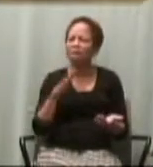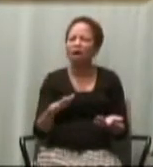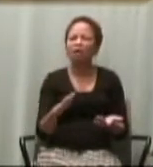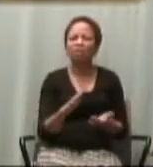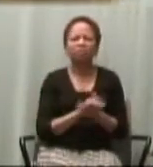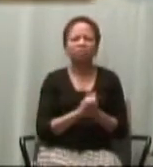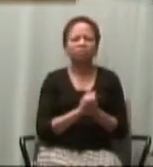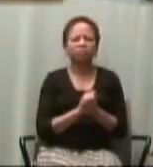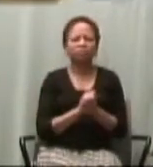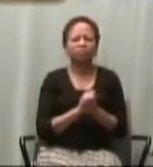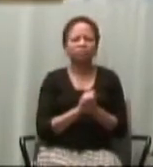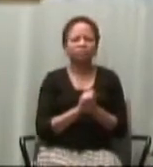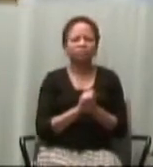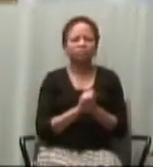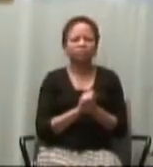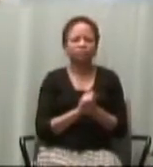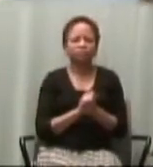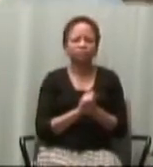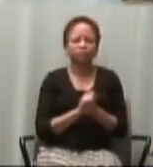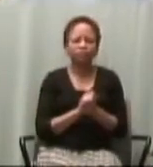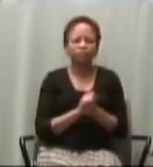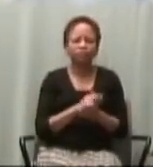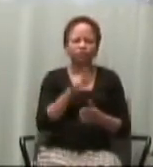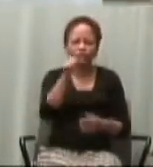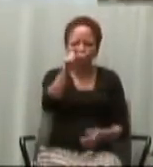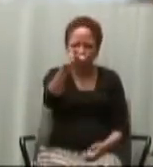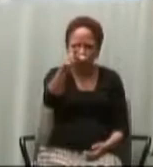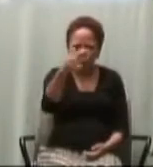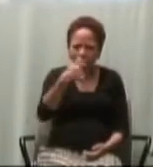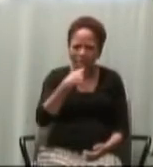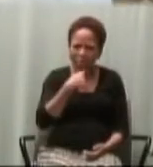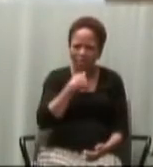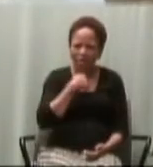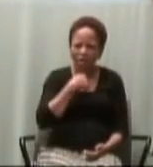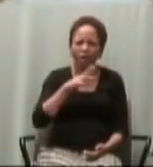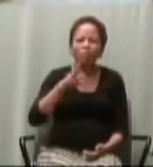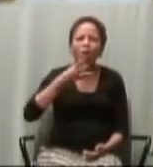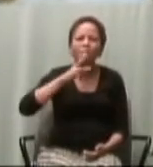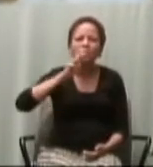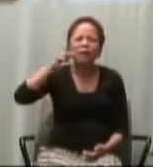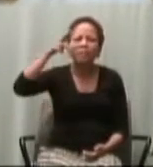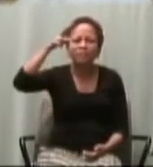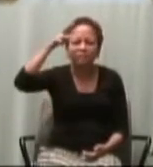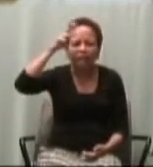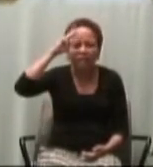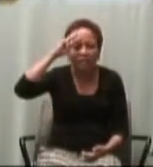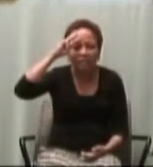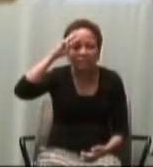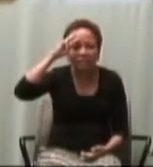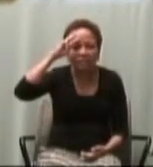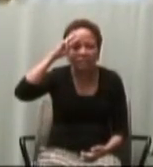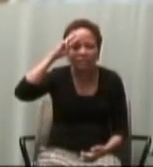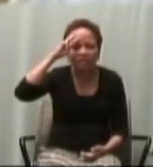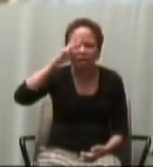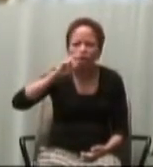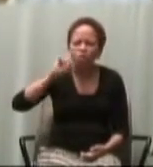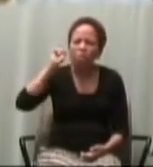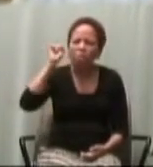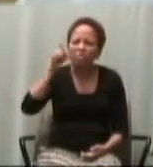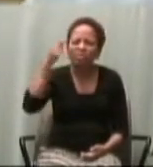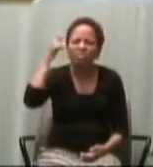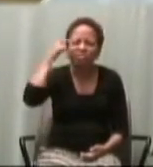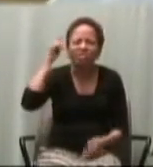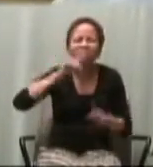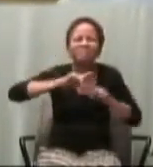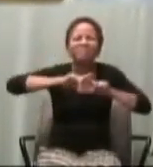Your baptism and mine invites us to respond to our world differently. That persons ought